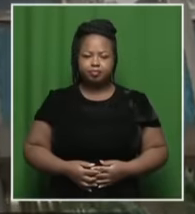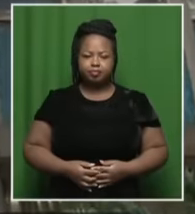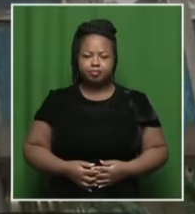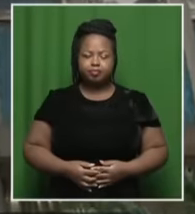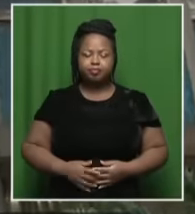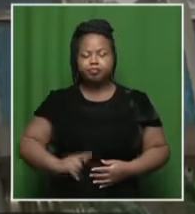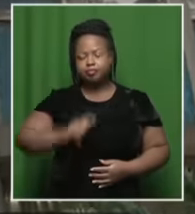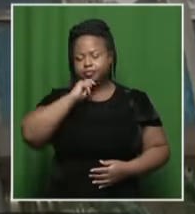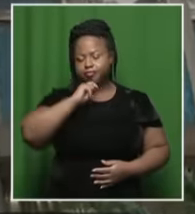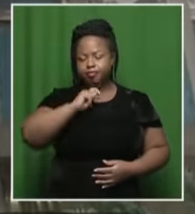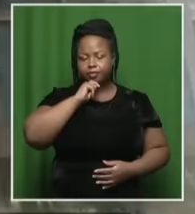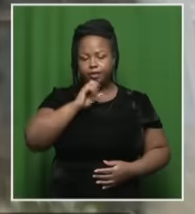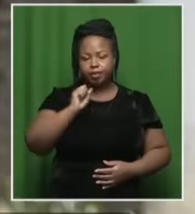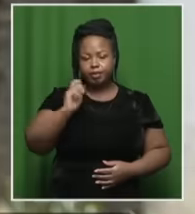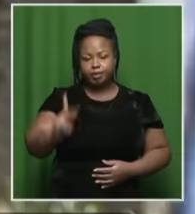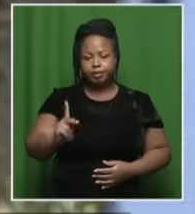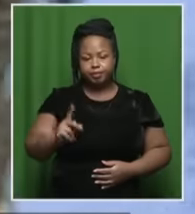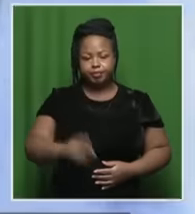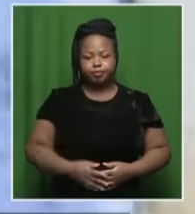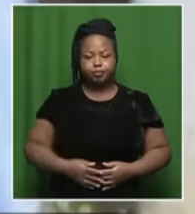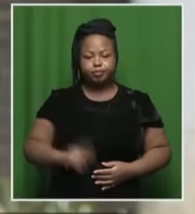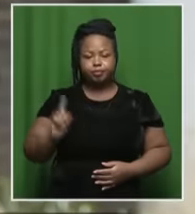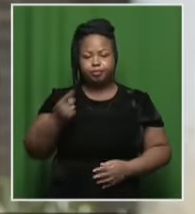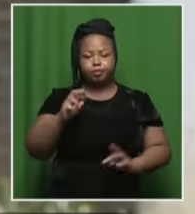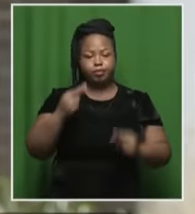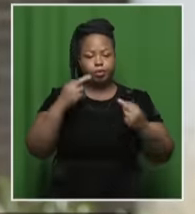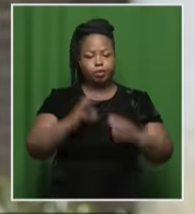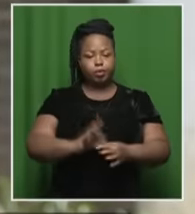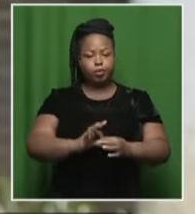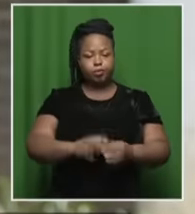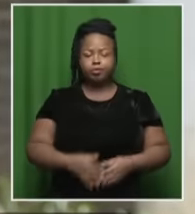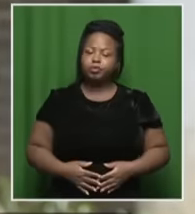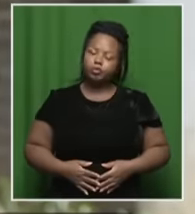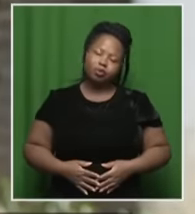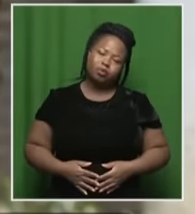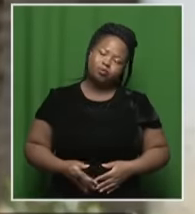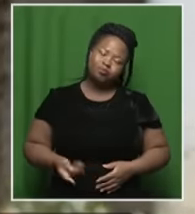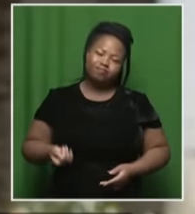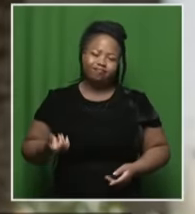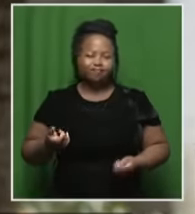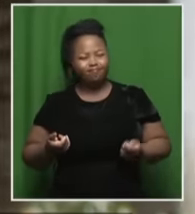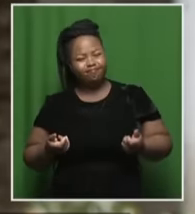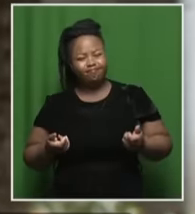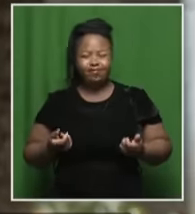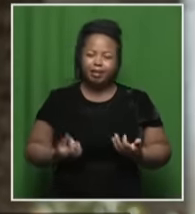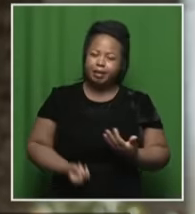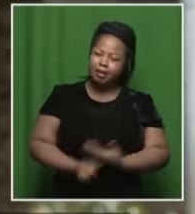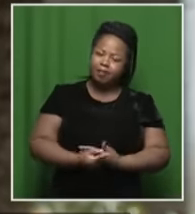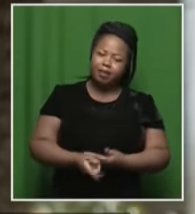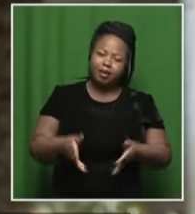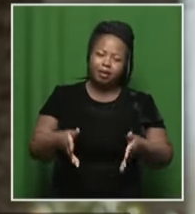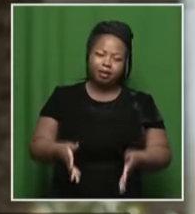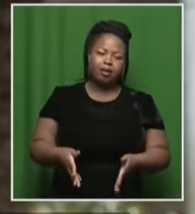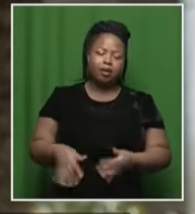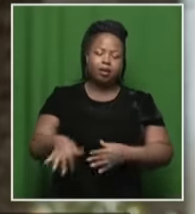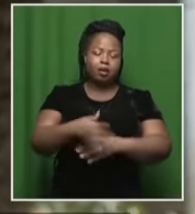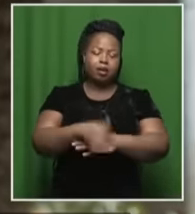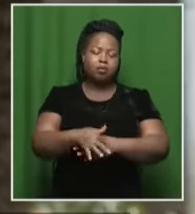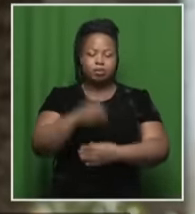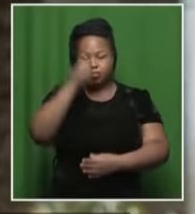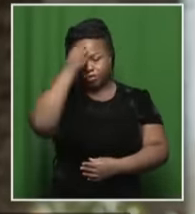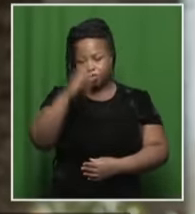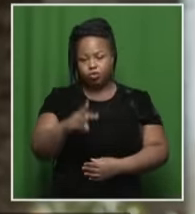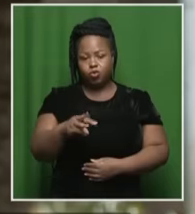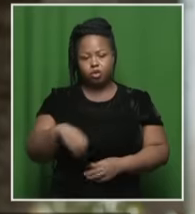Well, good morning to you, Sakina, and to the viewers at home. Not much activity here outside the Pretoria Specialised Commercial